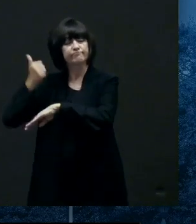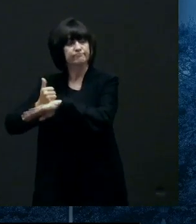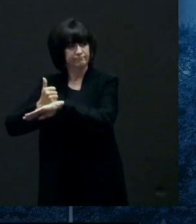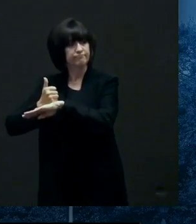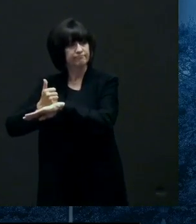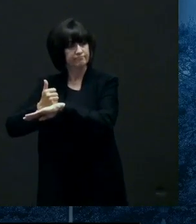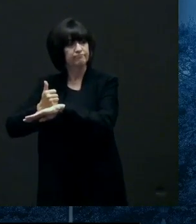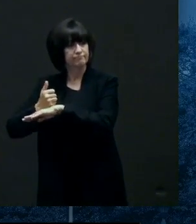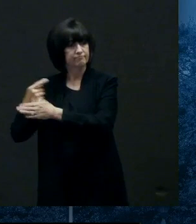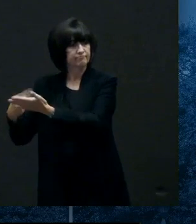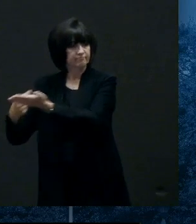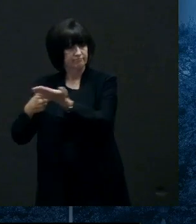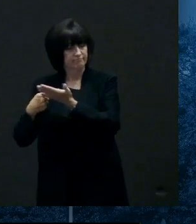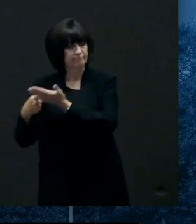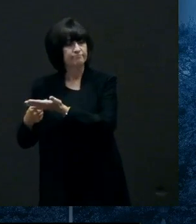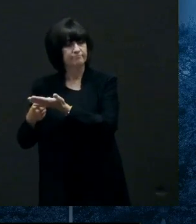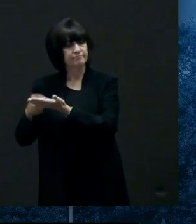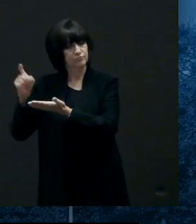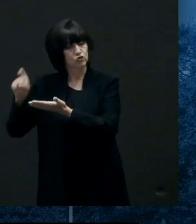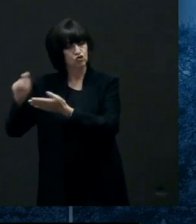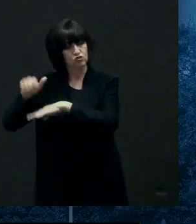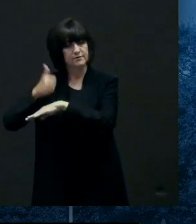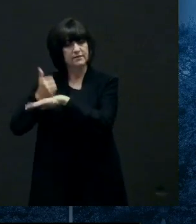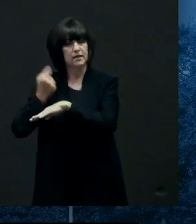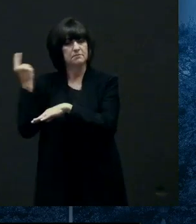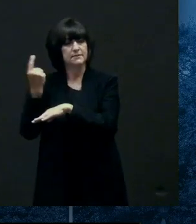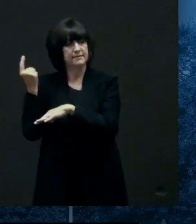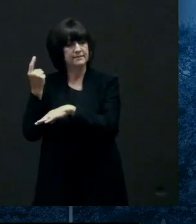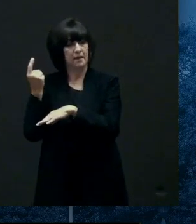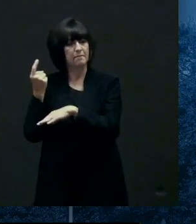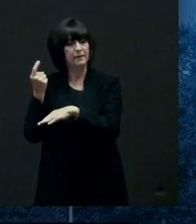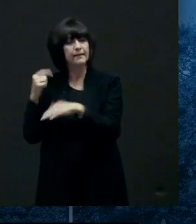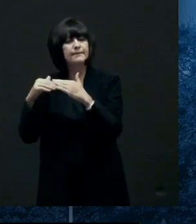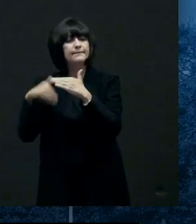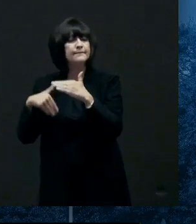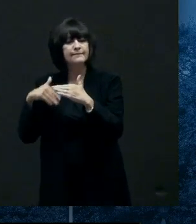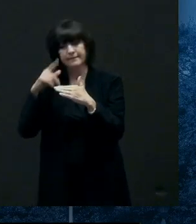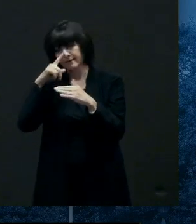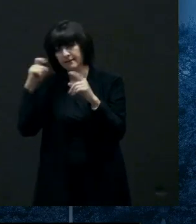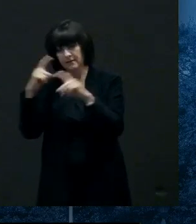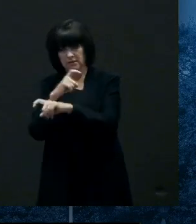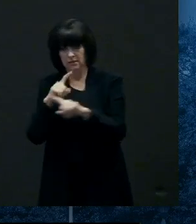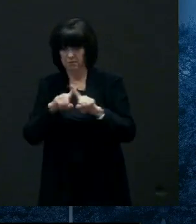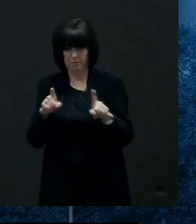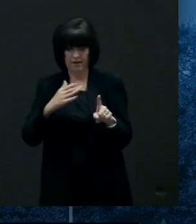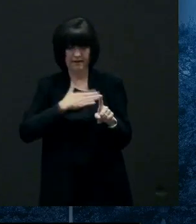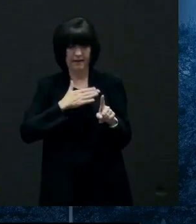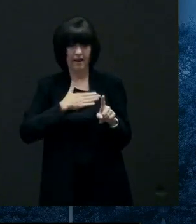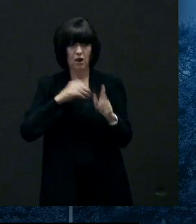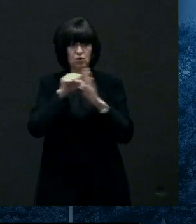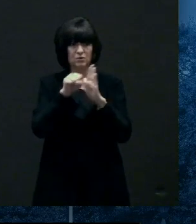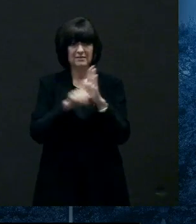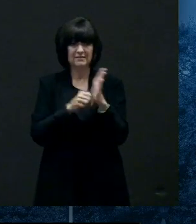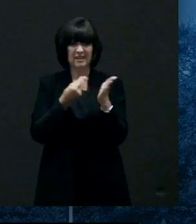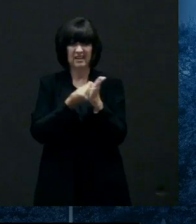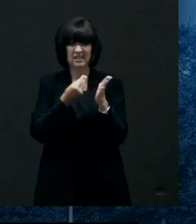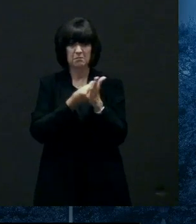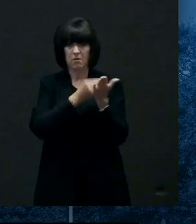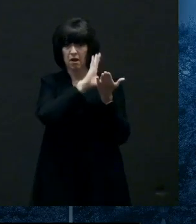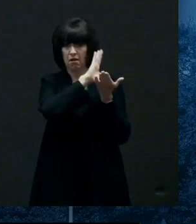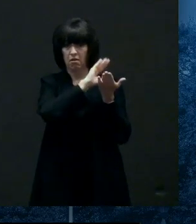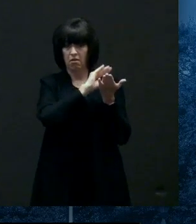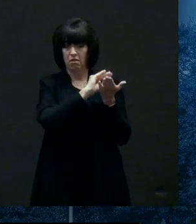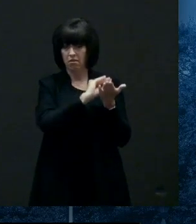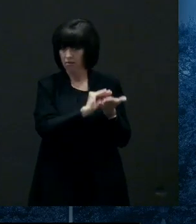nearly as complicated as this but we don't have uh the resources right now we're using federal resources for the